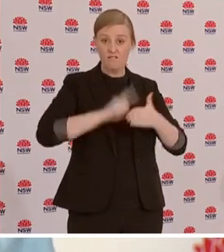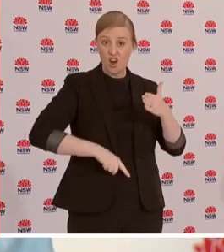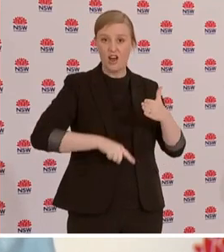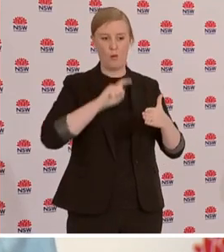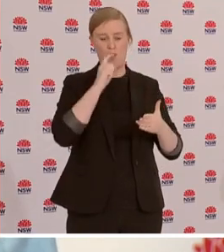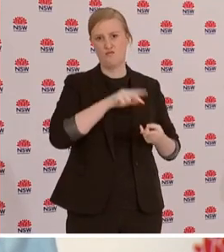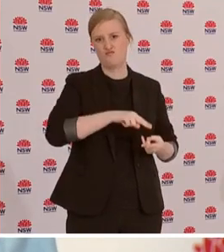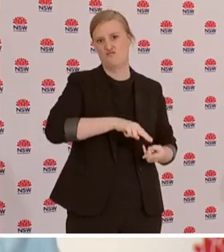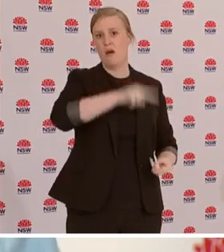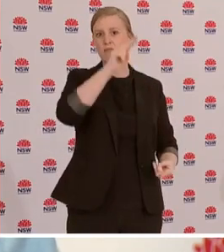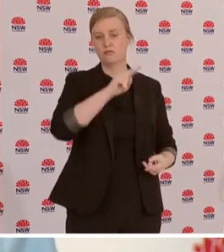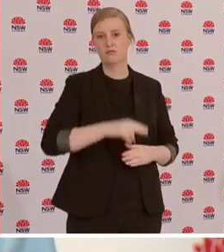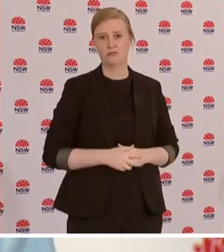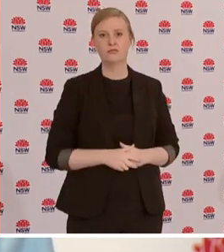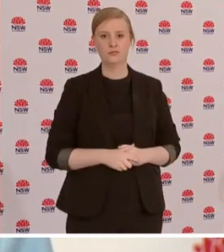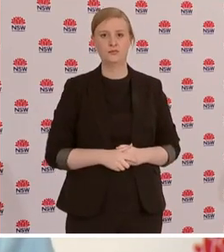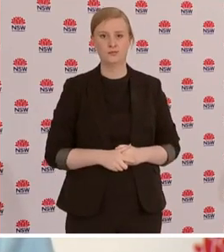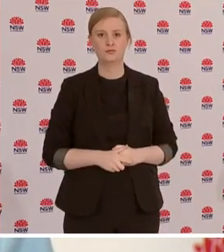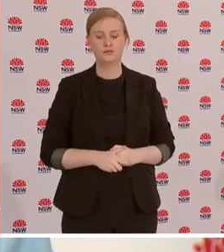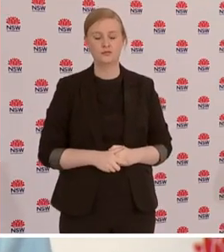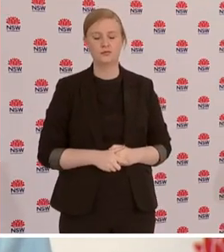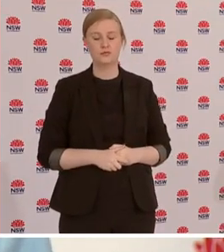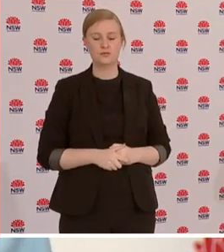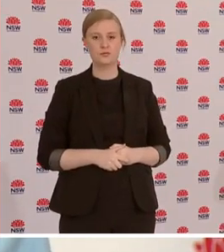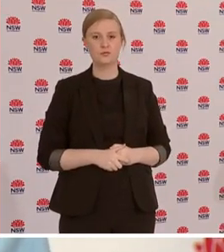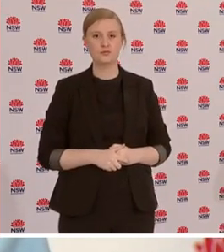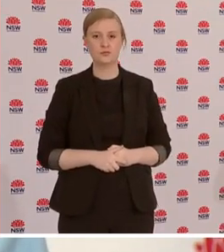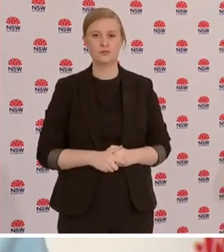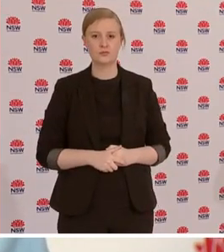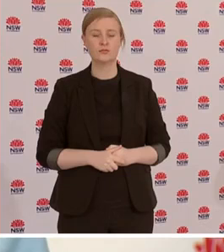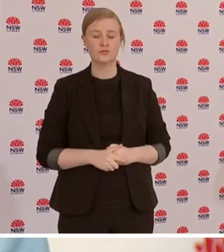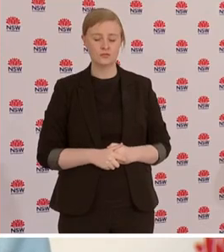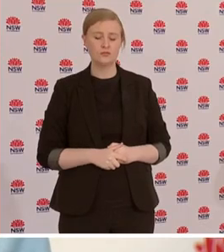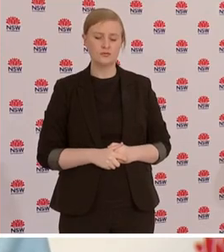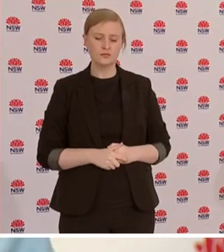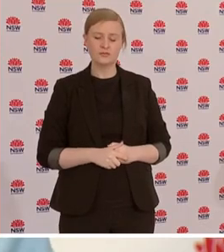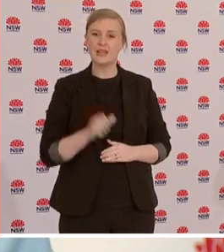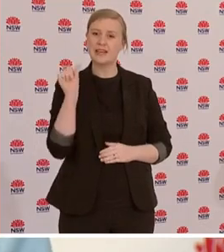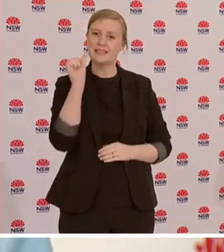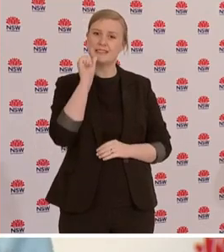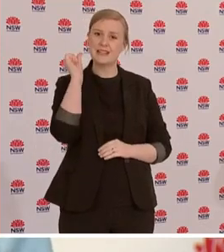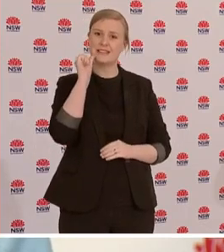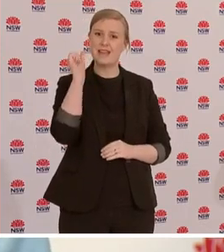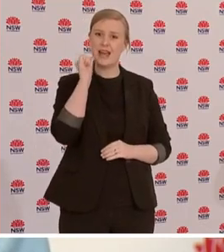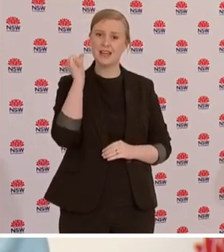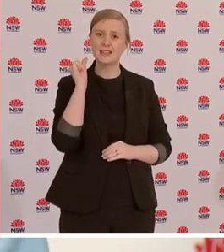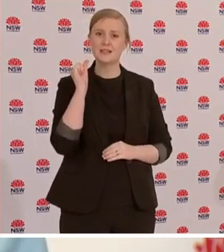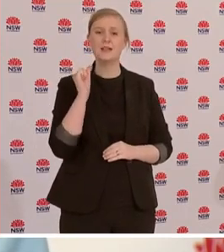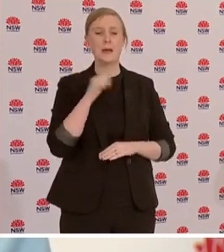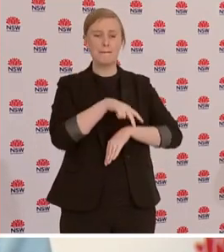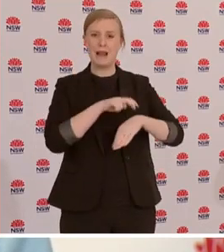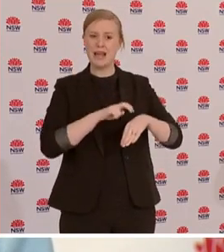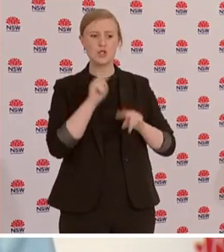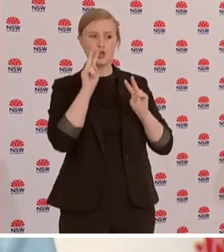What I would also like to say today is that yesterday police were welcomed much better behaviour in and around